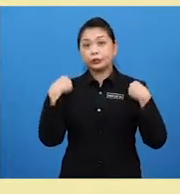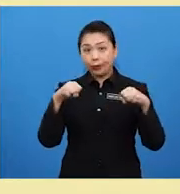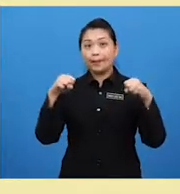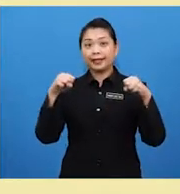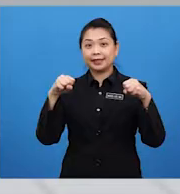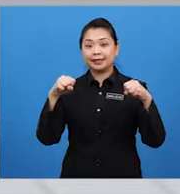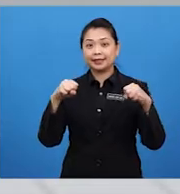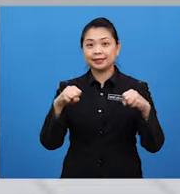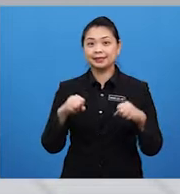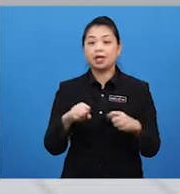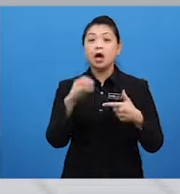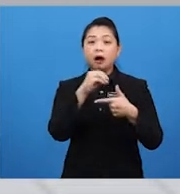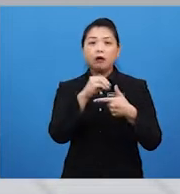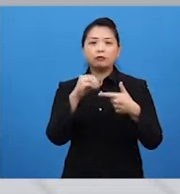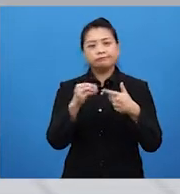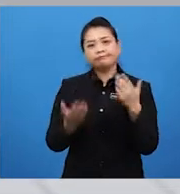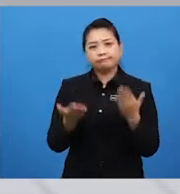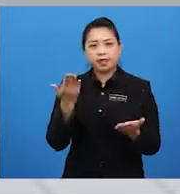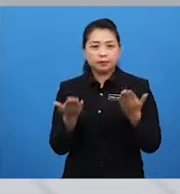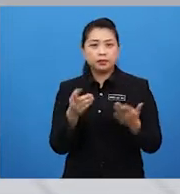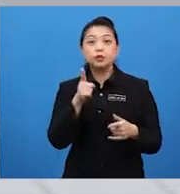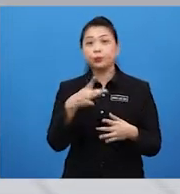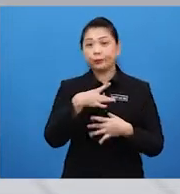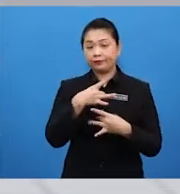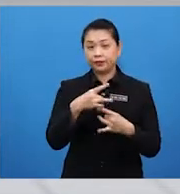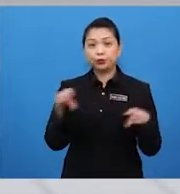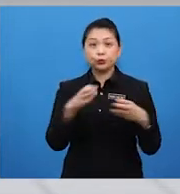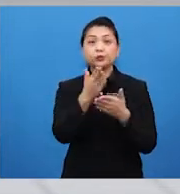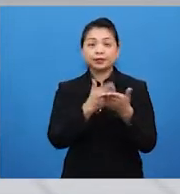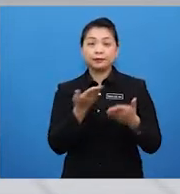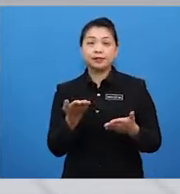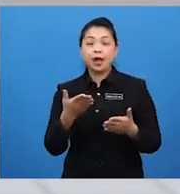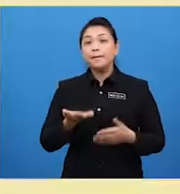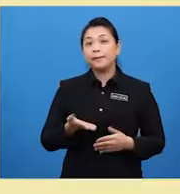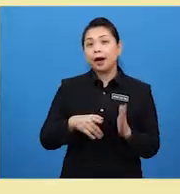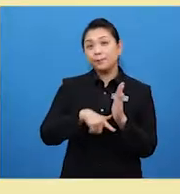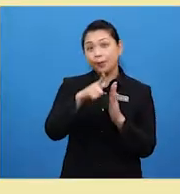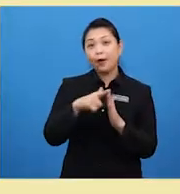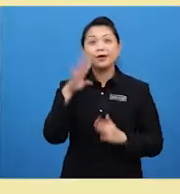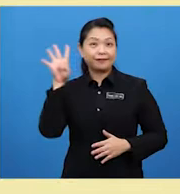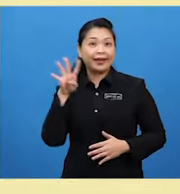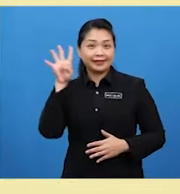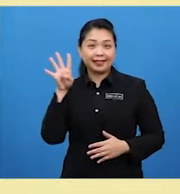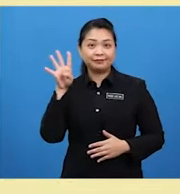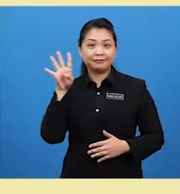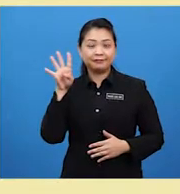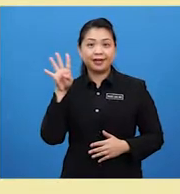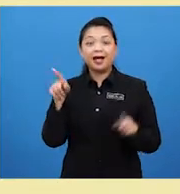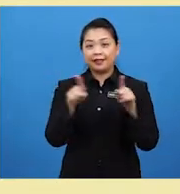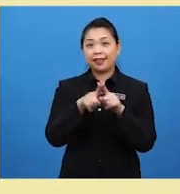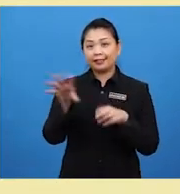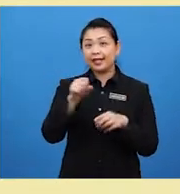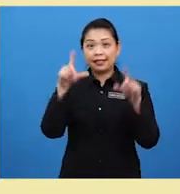Or maybe you prefer to do something more creative, like taking photos,